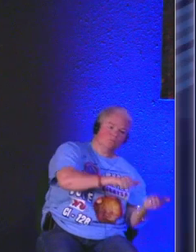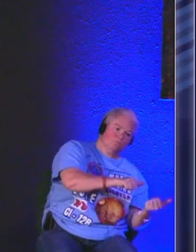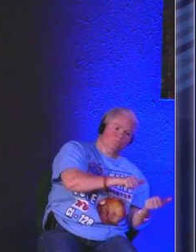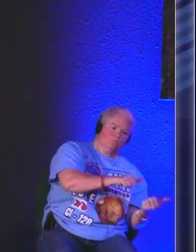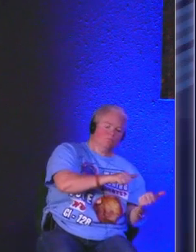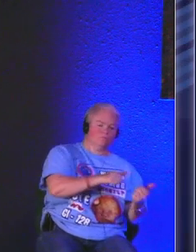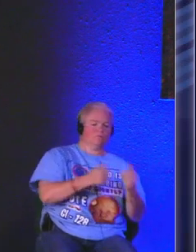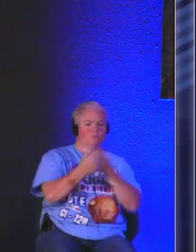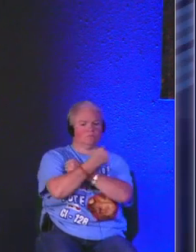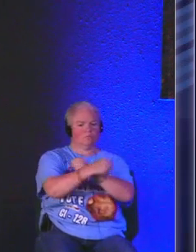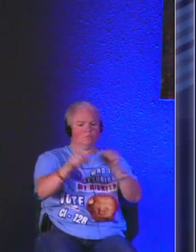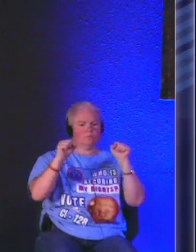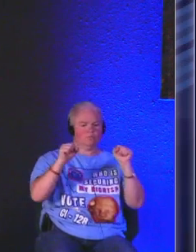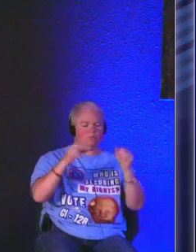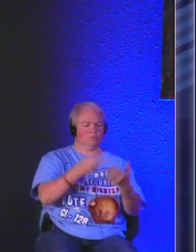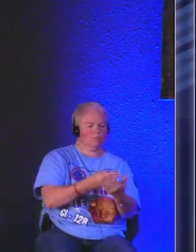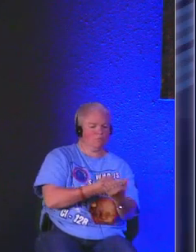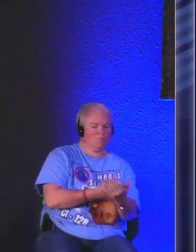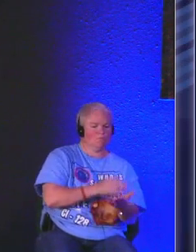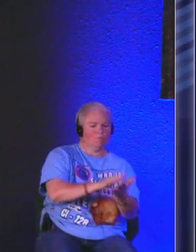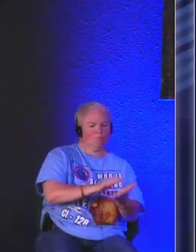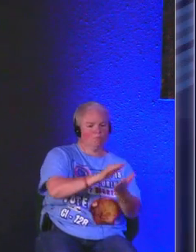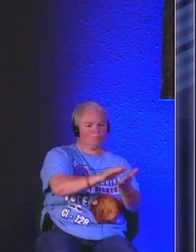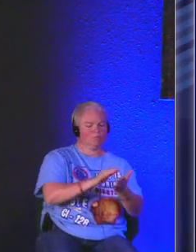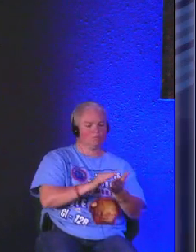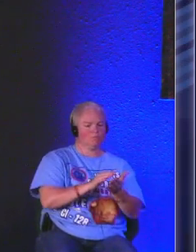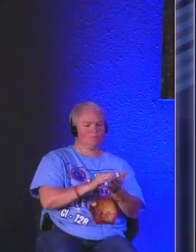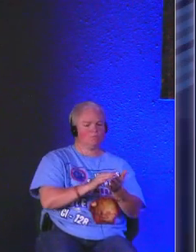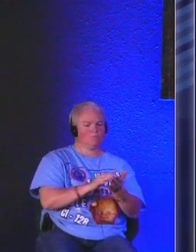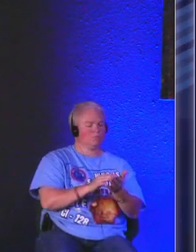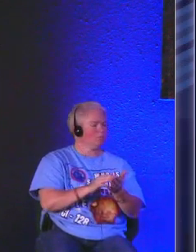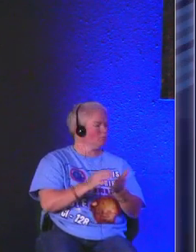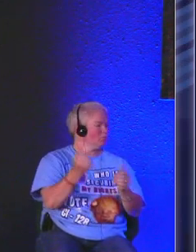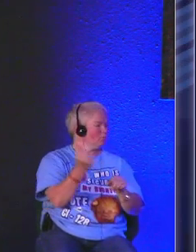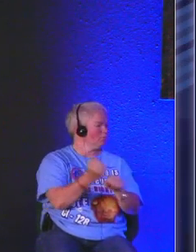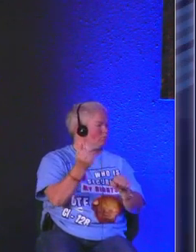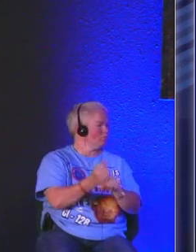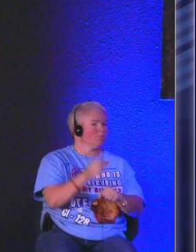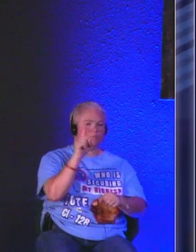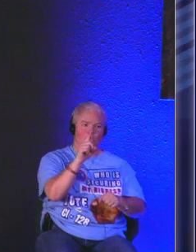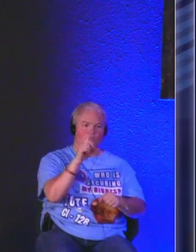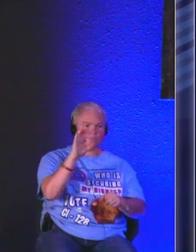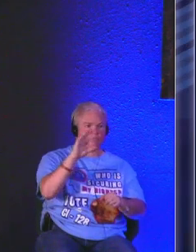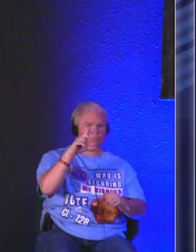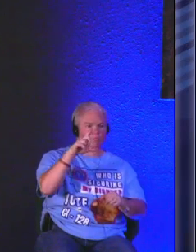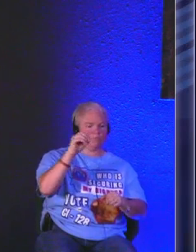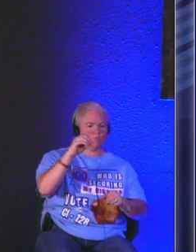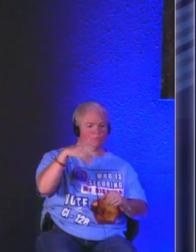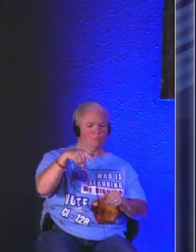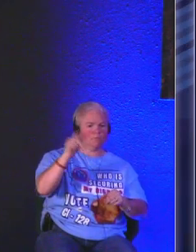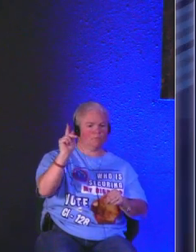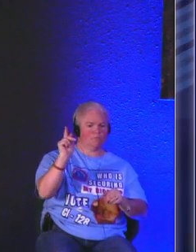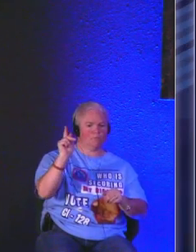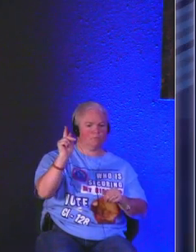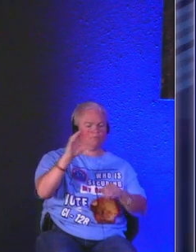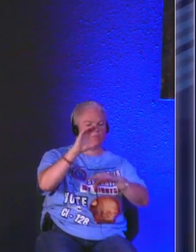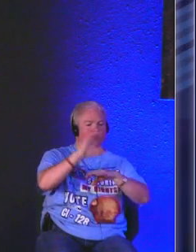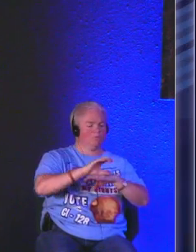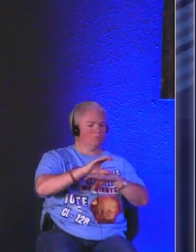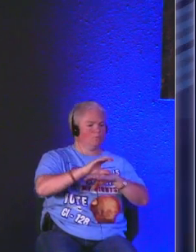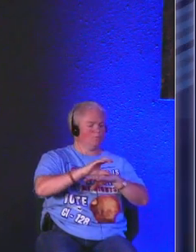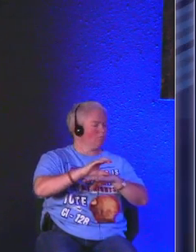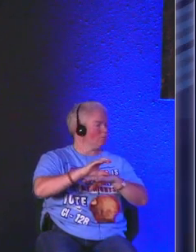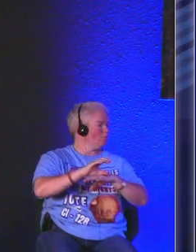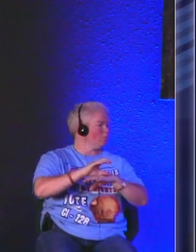down to save the sheep the one who will establish one flock with one shepherd it's called the